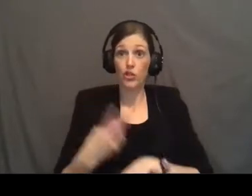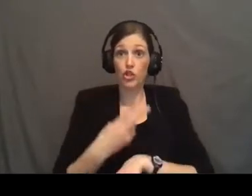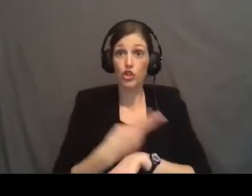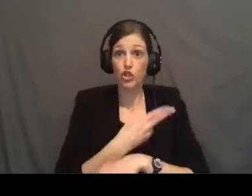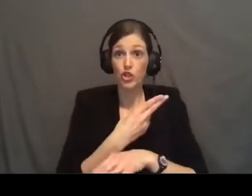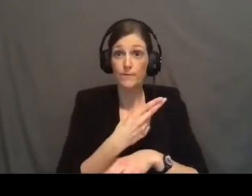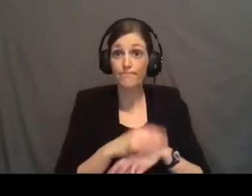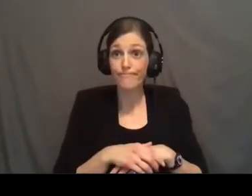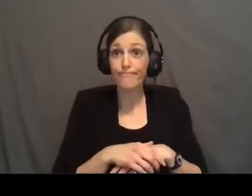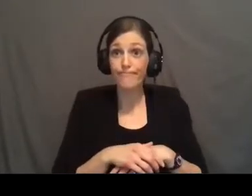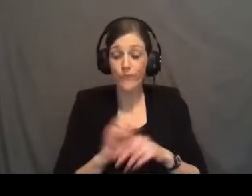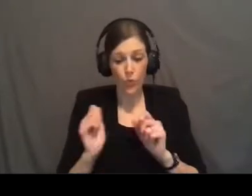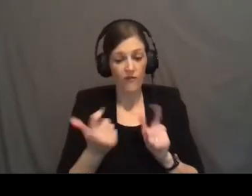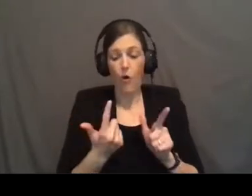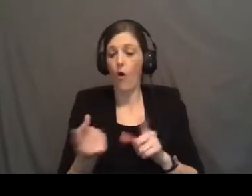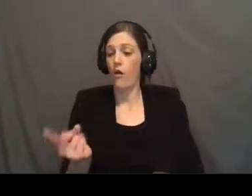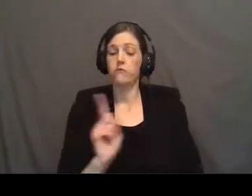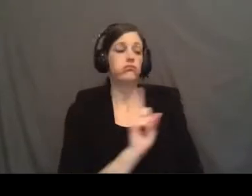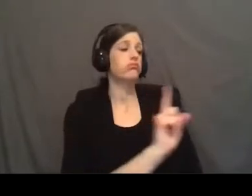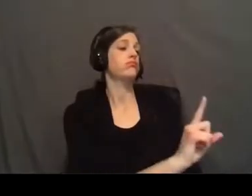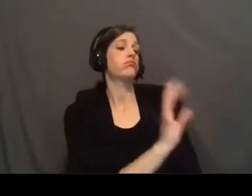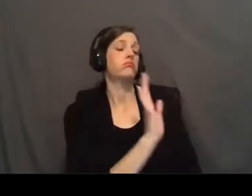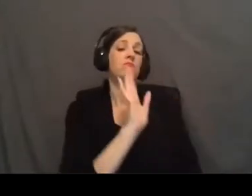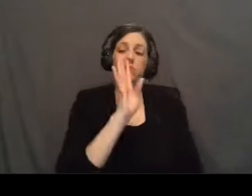we all have turned aside